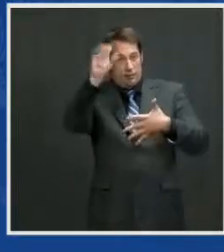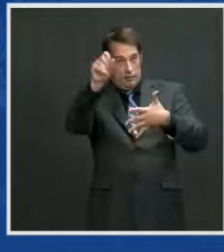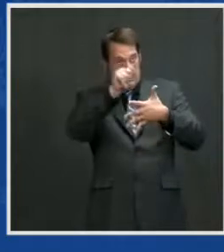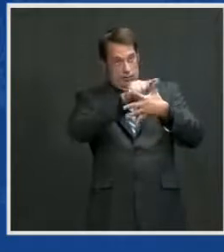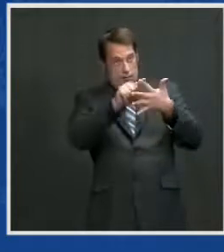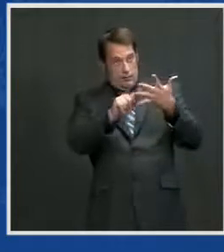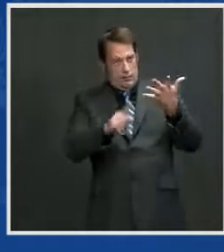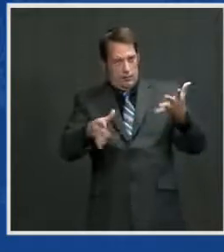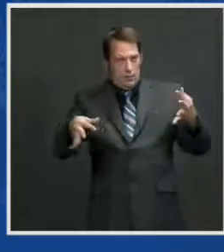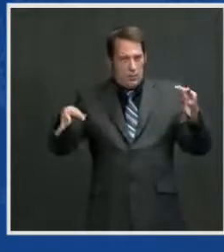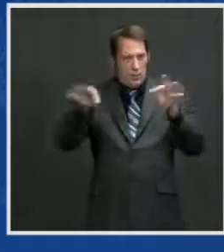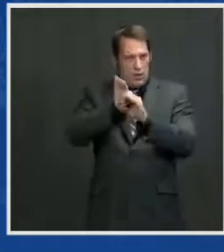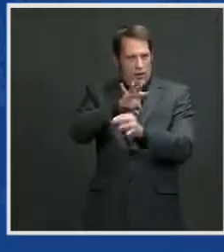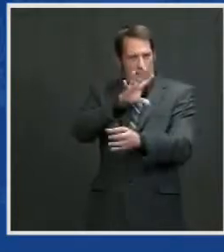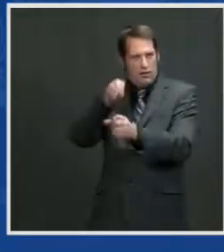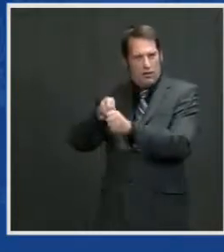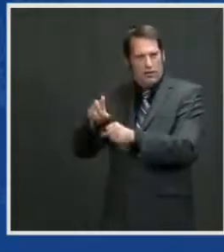in the world.